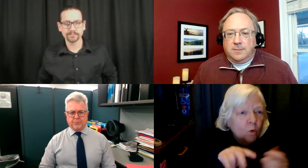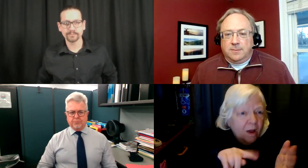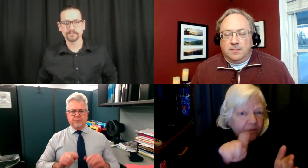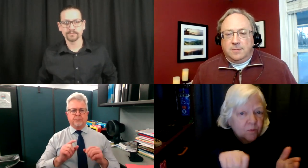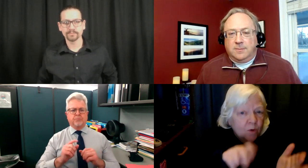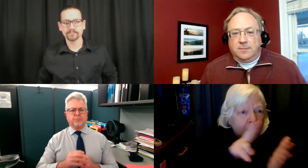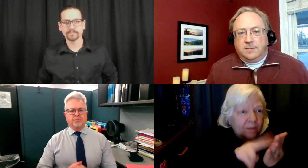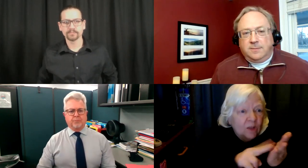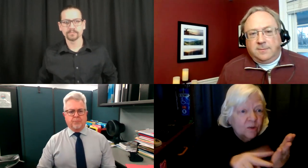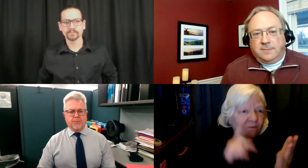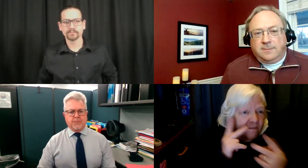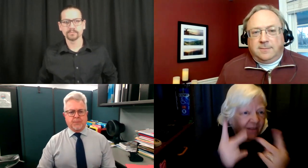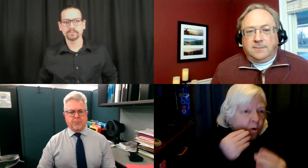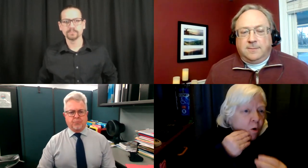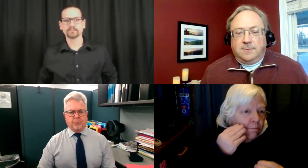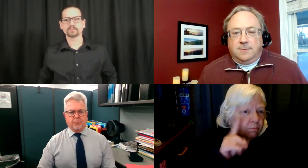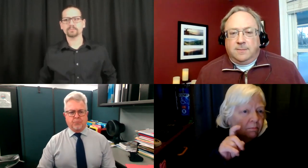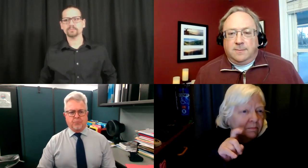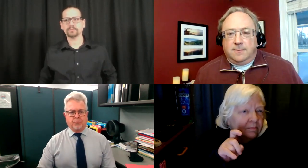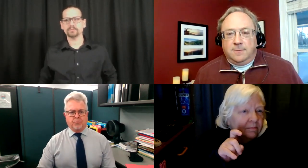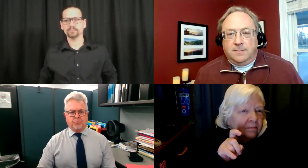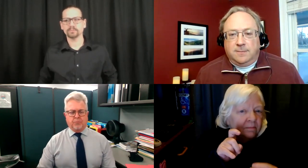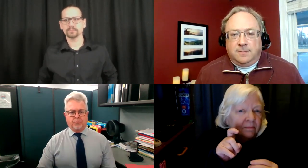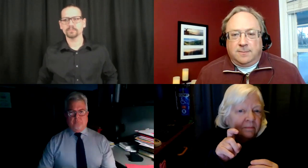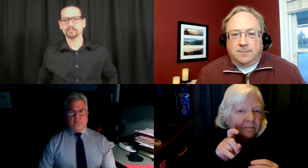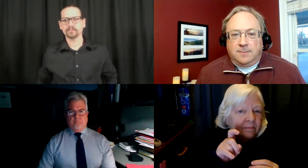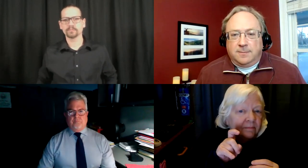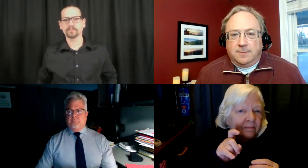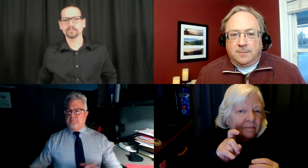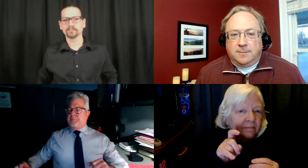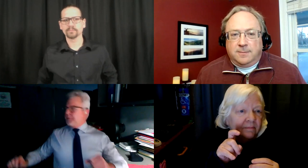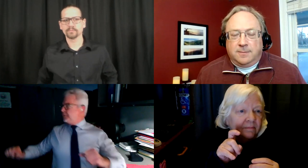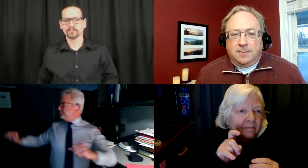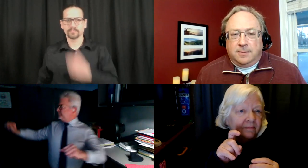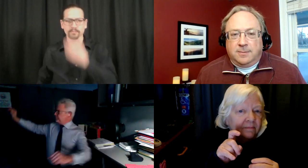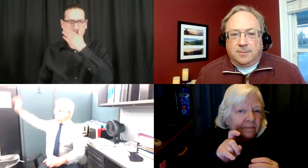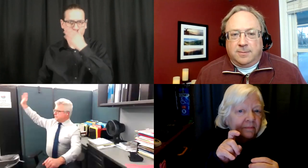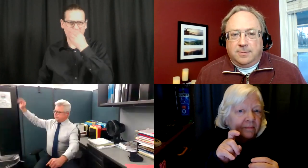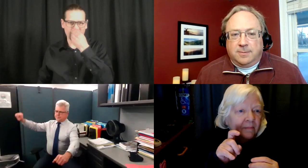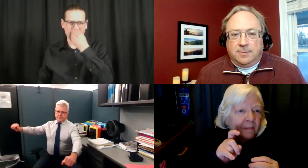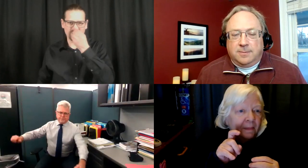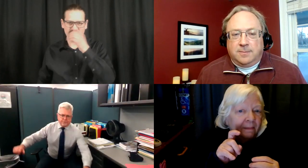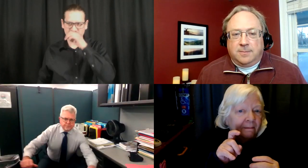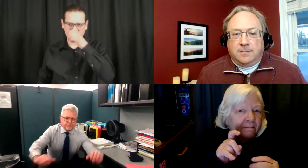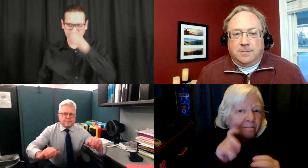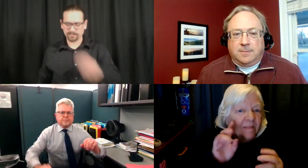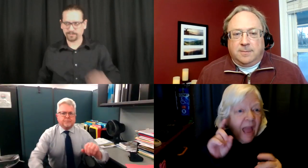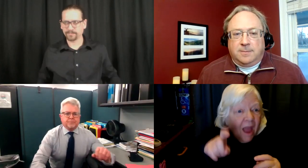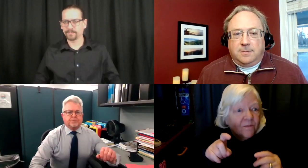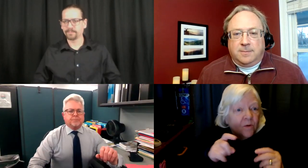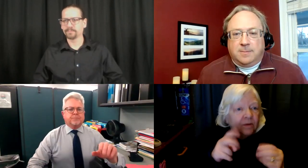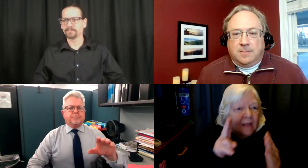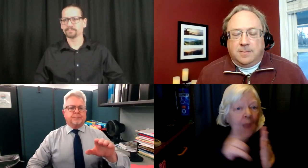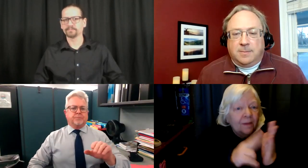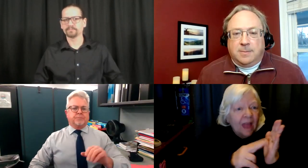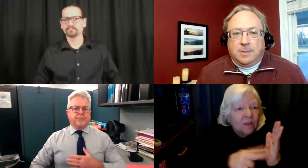Oh, good. So I had, do you have to register something special, a place where to get people to come into